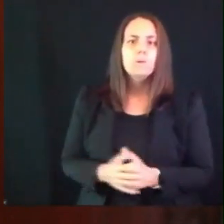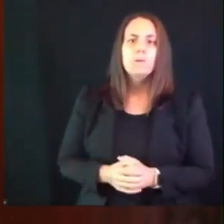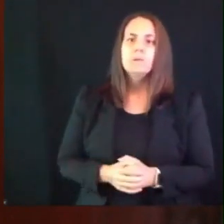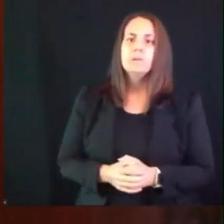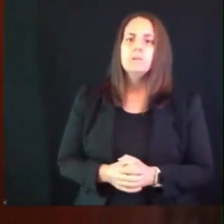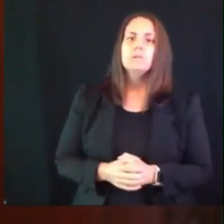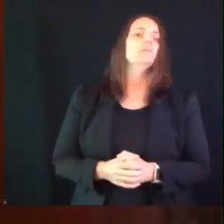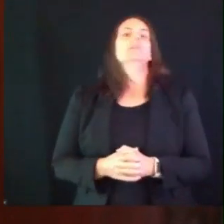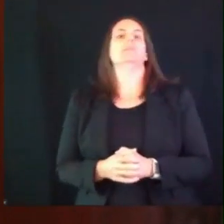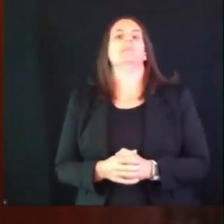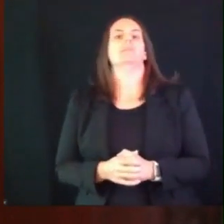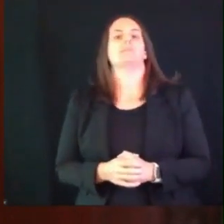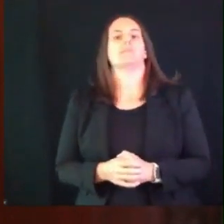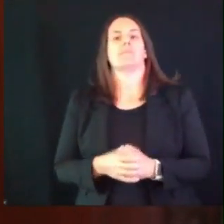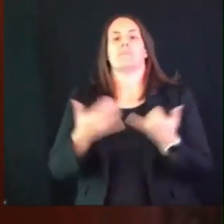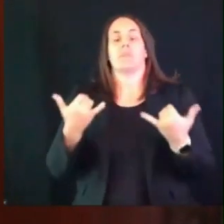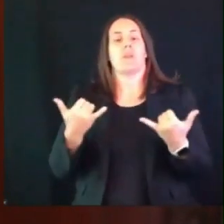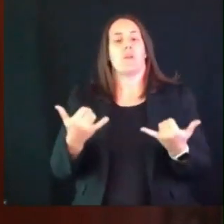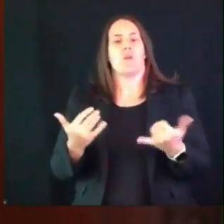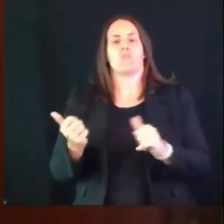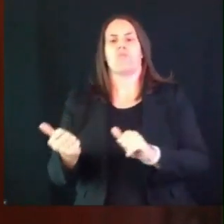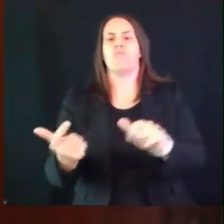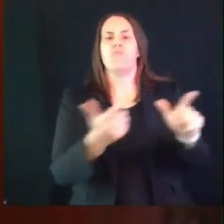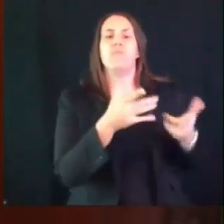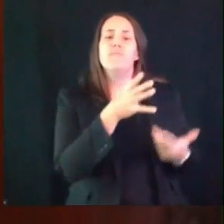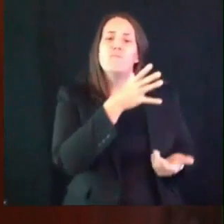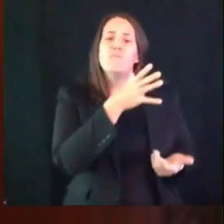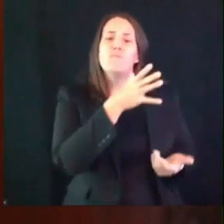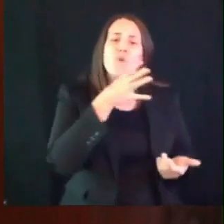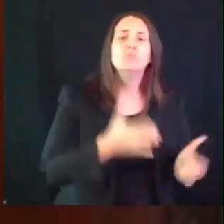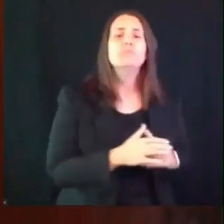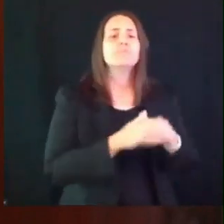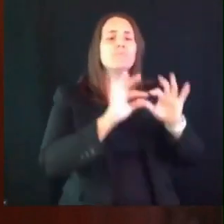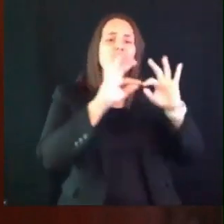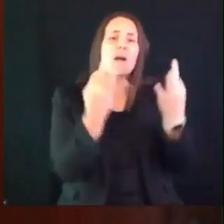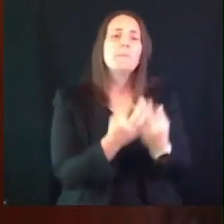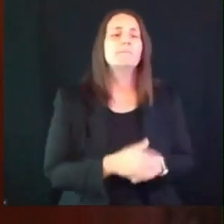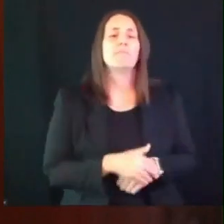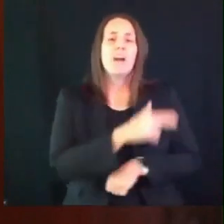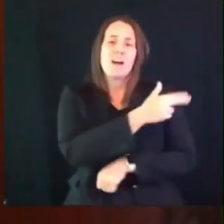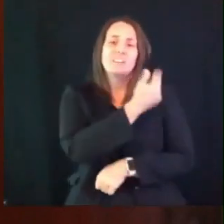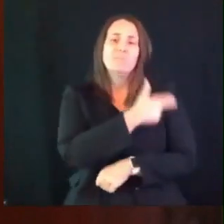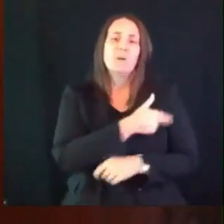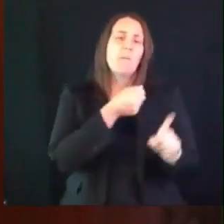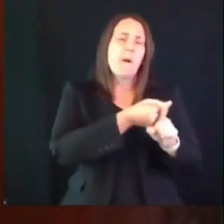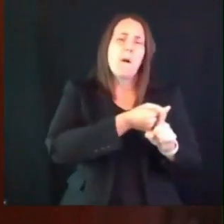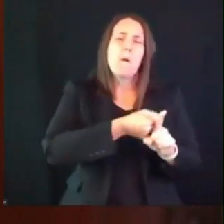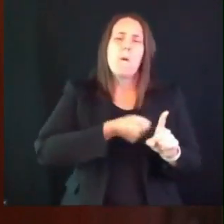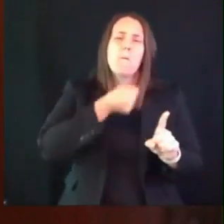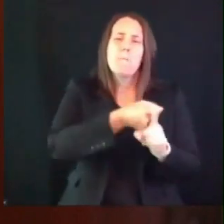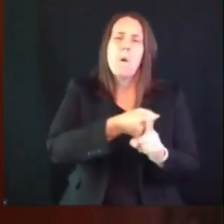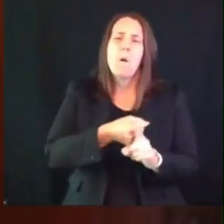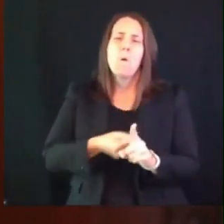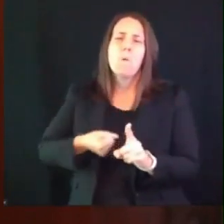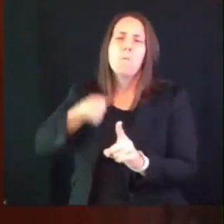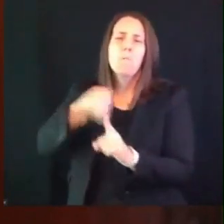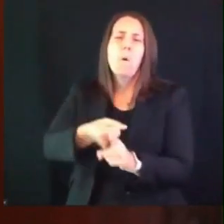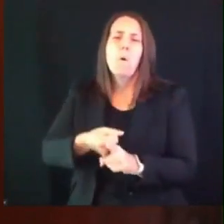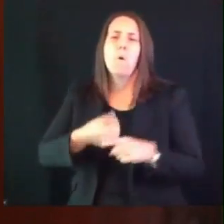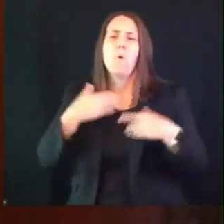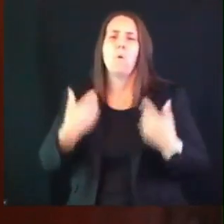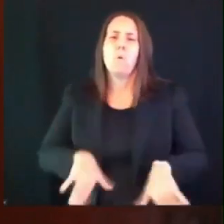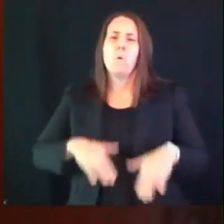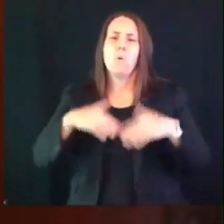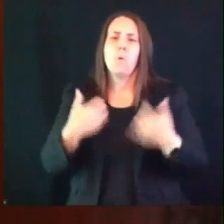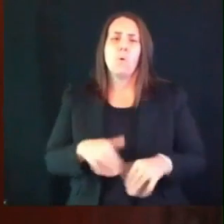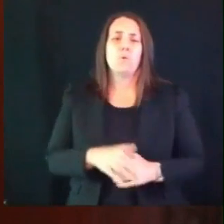farmers hospital systems and folks across our state deserve to know sooner rather than later whether our